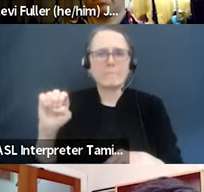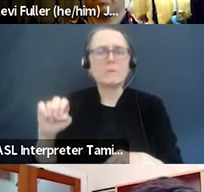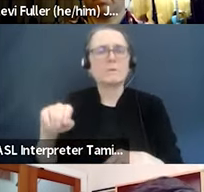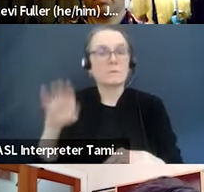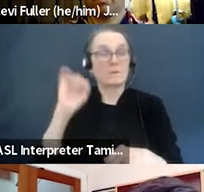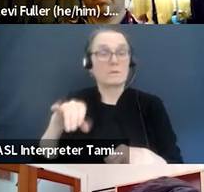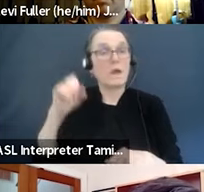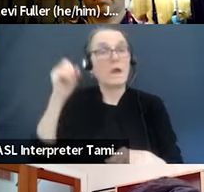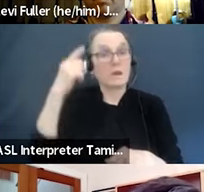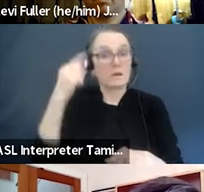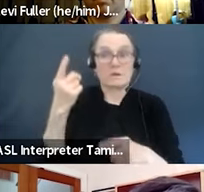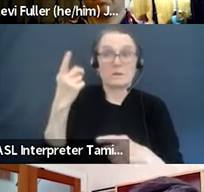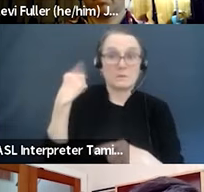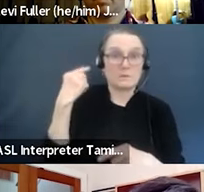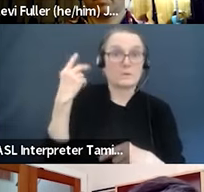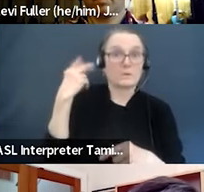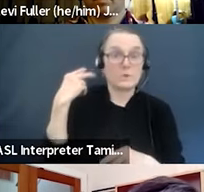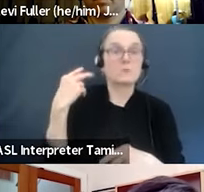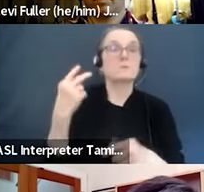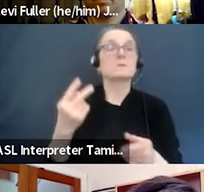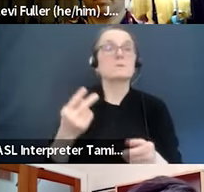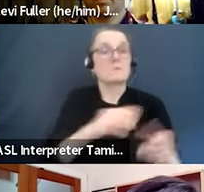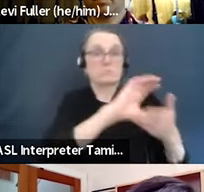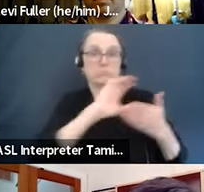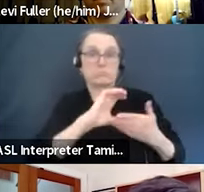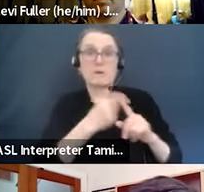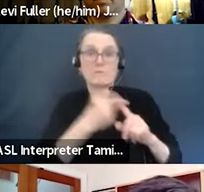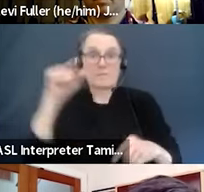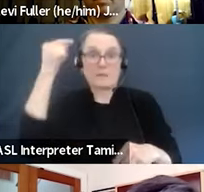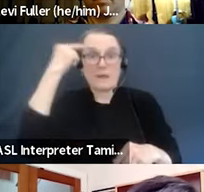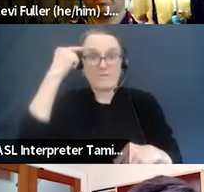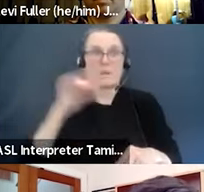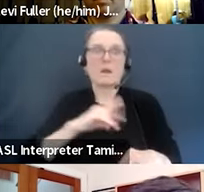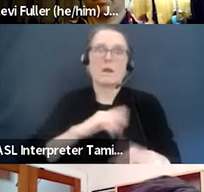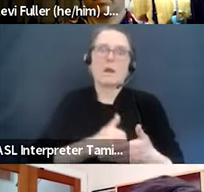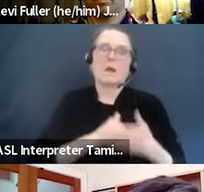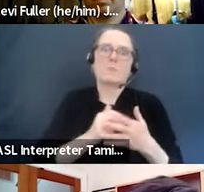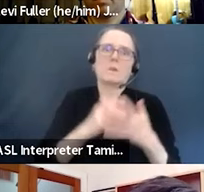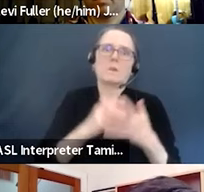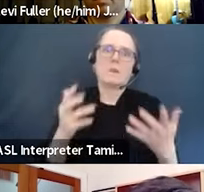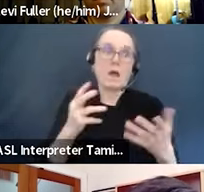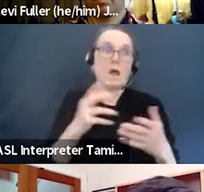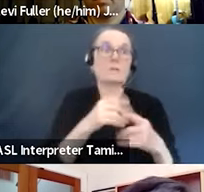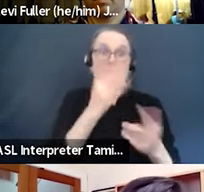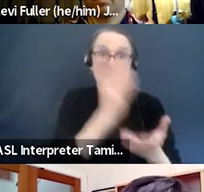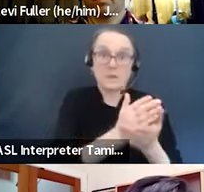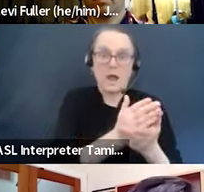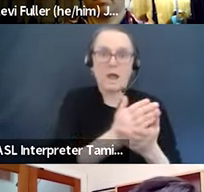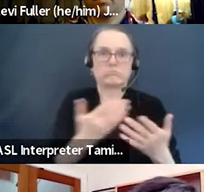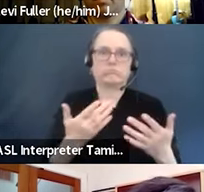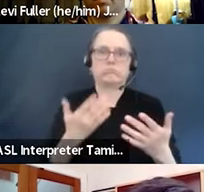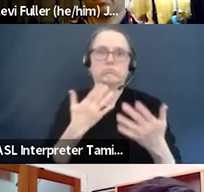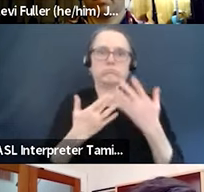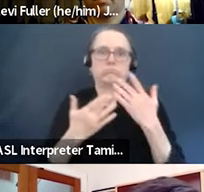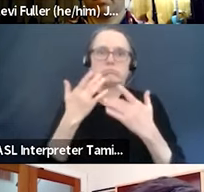in some of the case studies as well. And I think we need to collectively, the groups here with arts funds help.